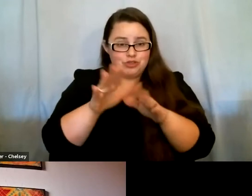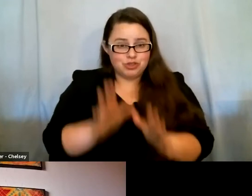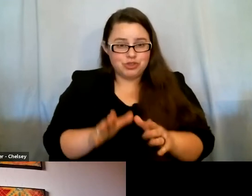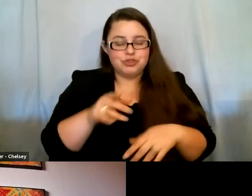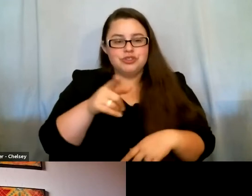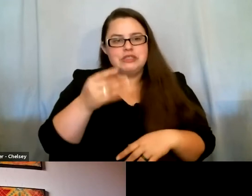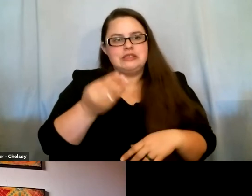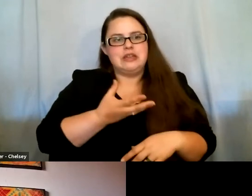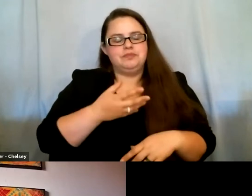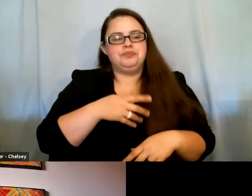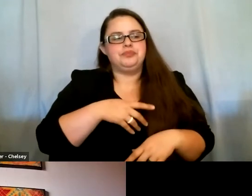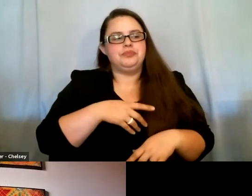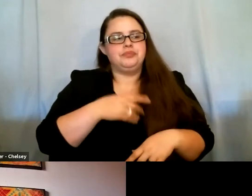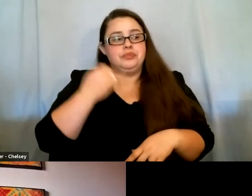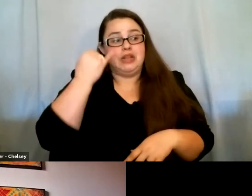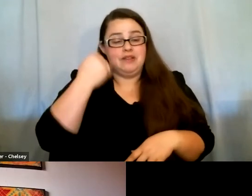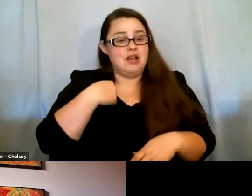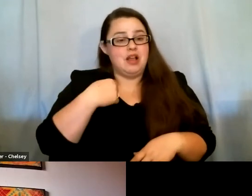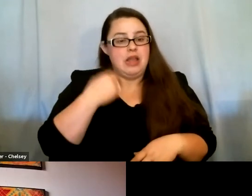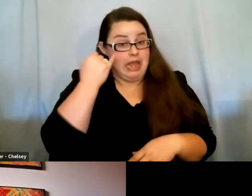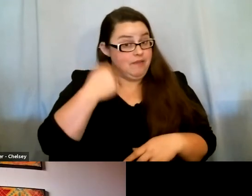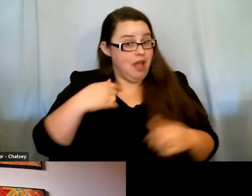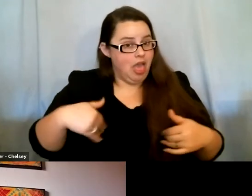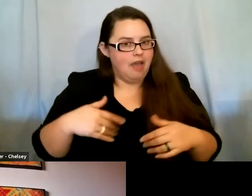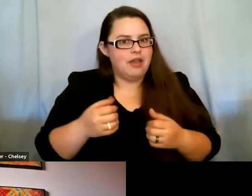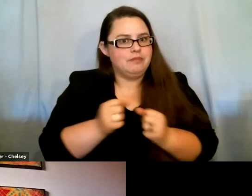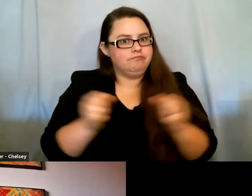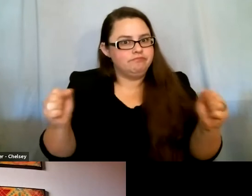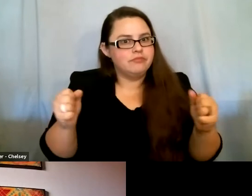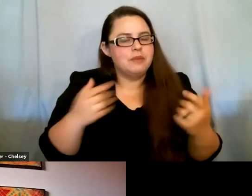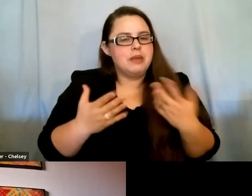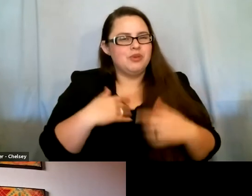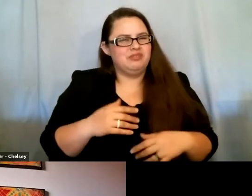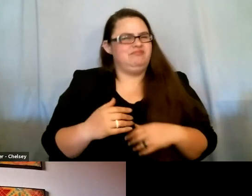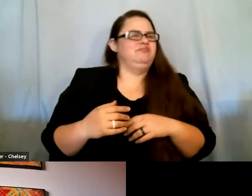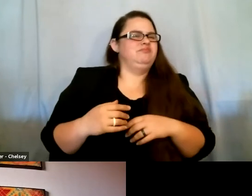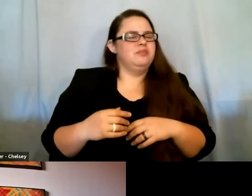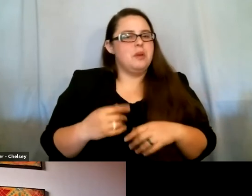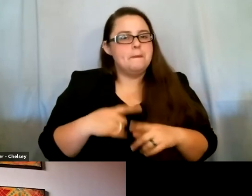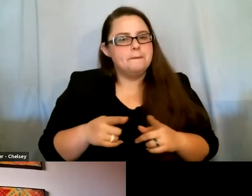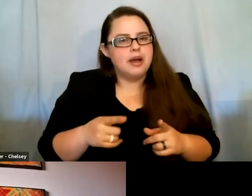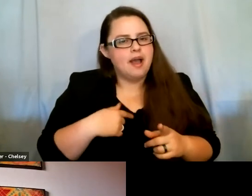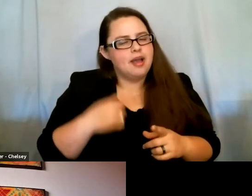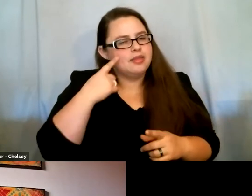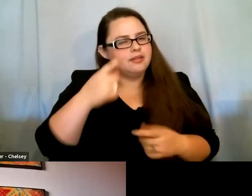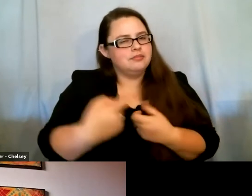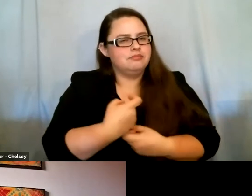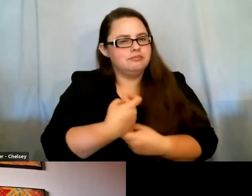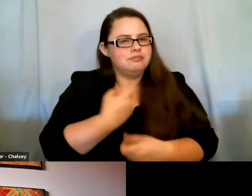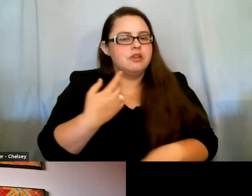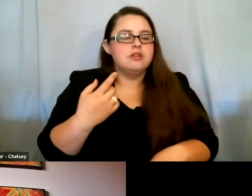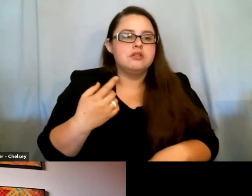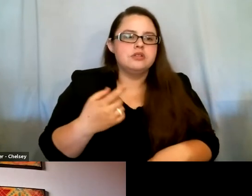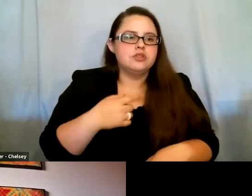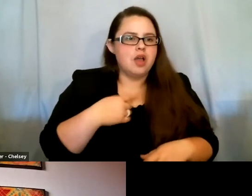not let my guard down. It could have probably had rubbed me the wrong way, but I just took it as a joke, right? I had an appointment with the walking counselor. I give her my